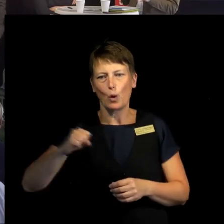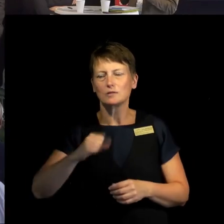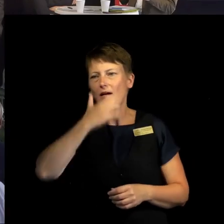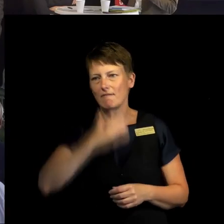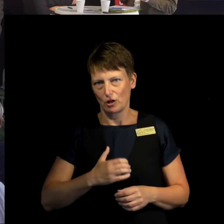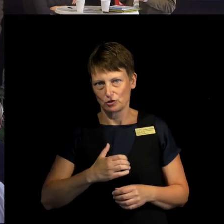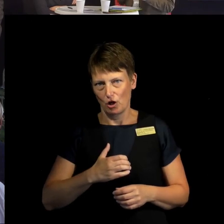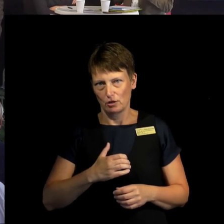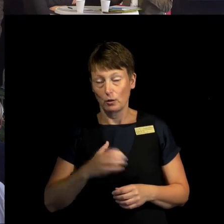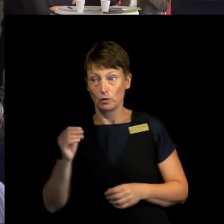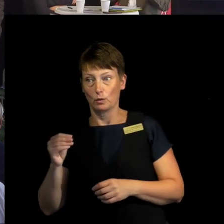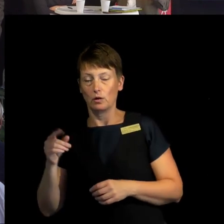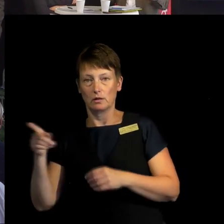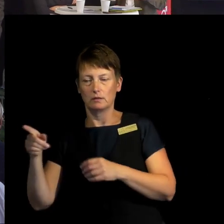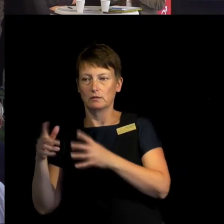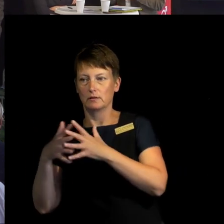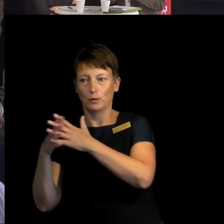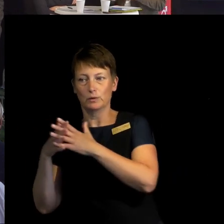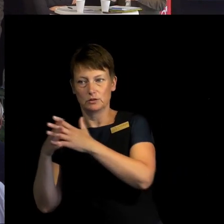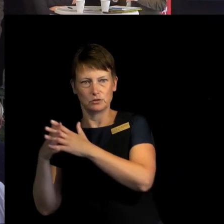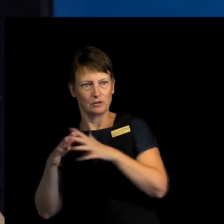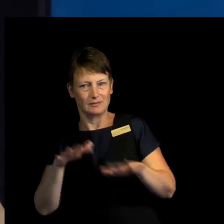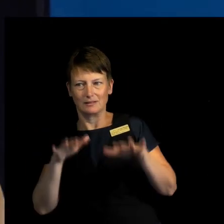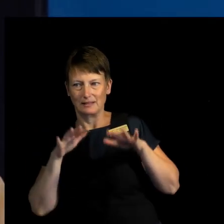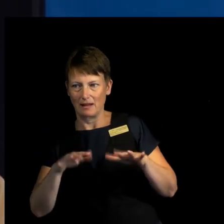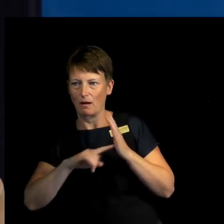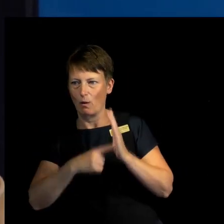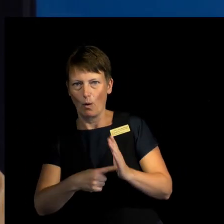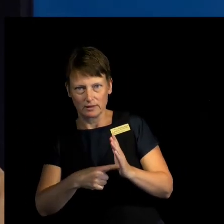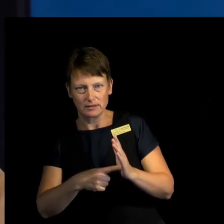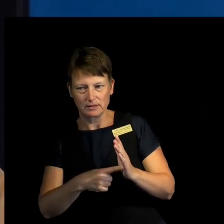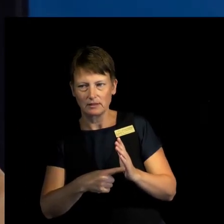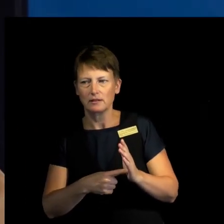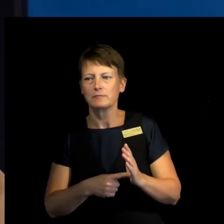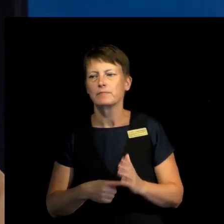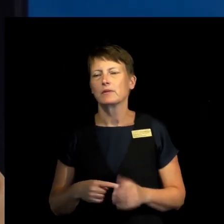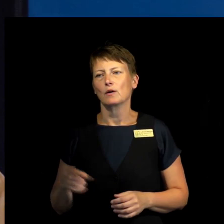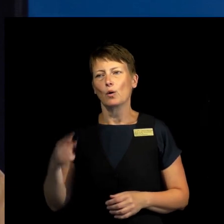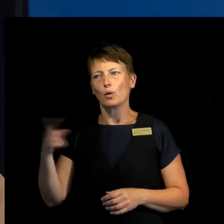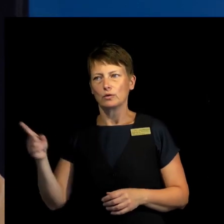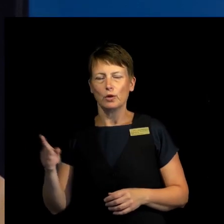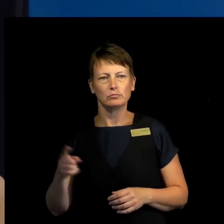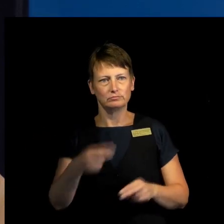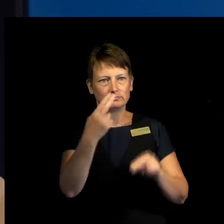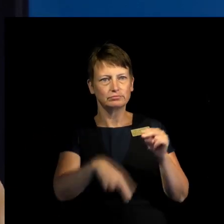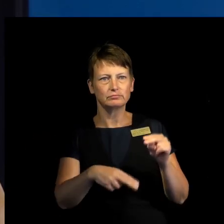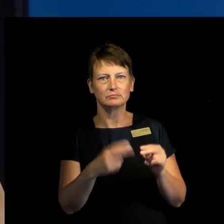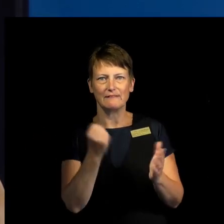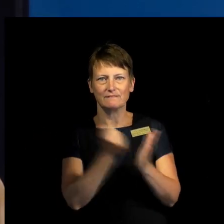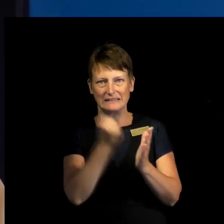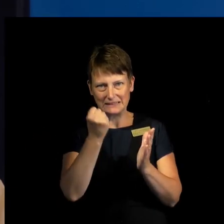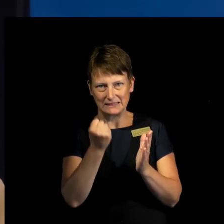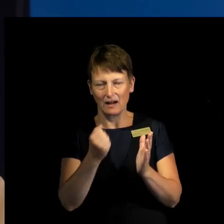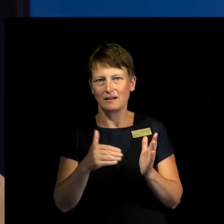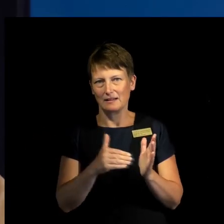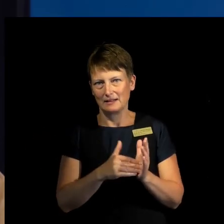reaction from the US side because they feared that they and their allies would under scrutiny. They revoked the visa of Fatou Bensouda, the prosecutor general of